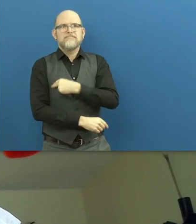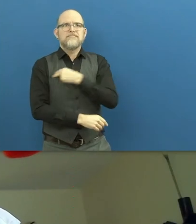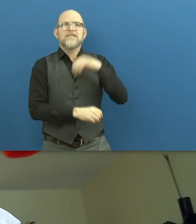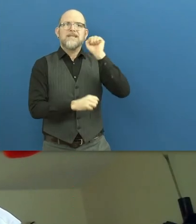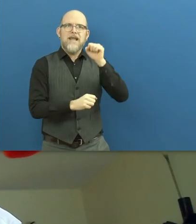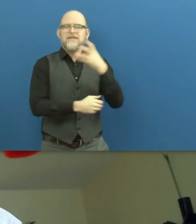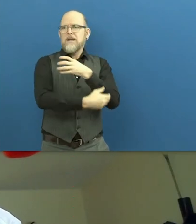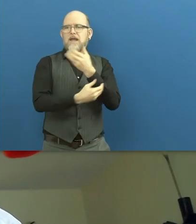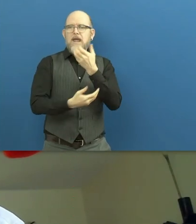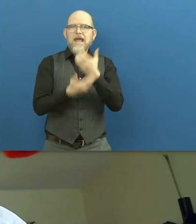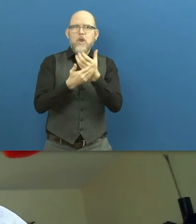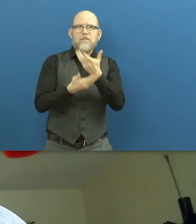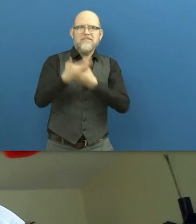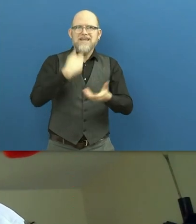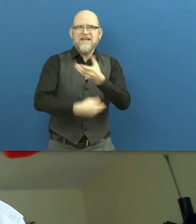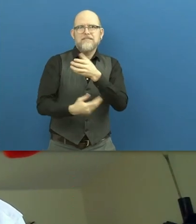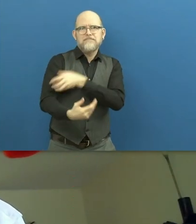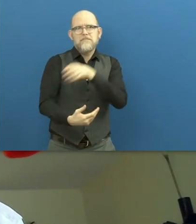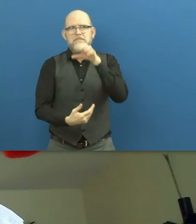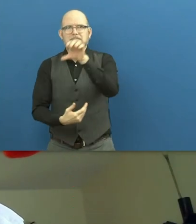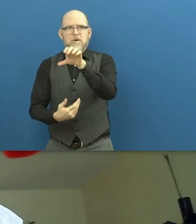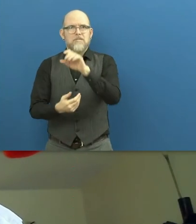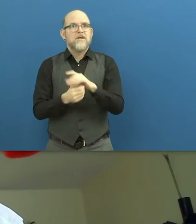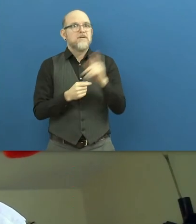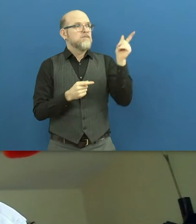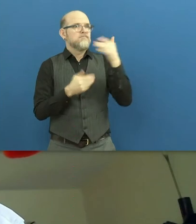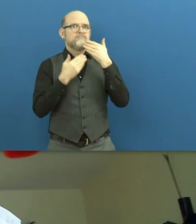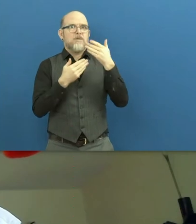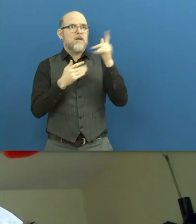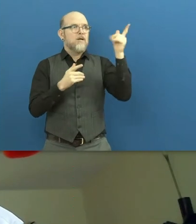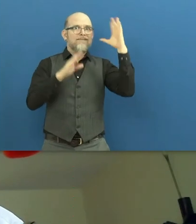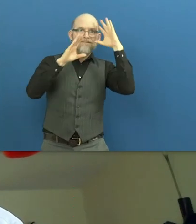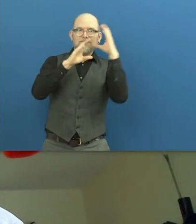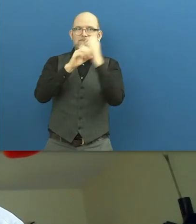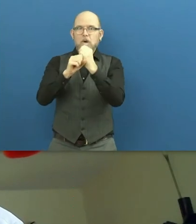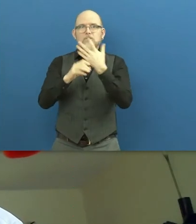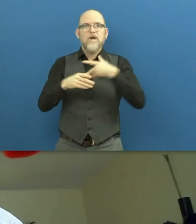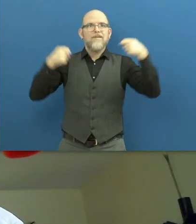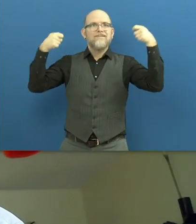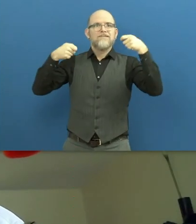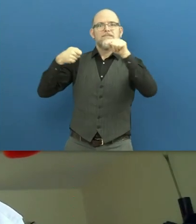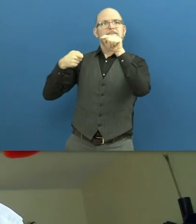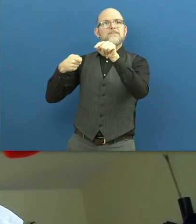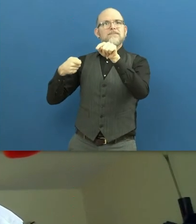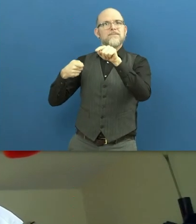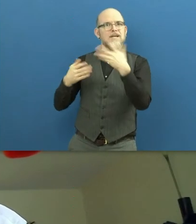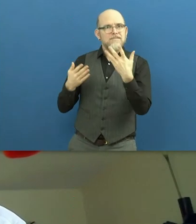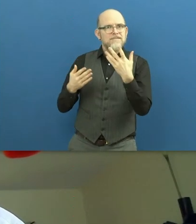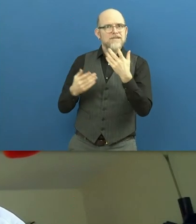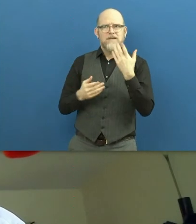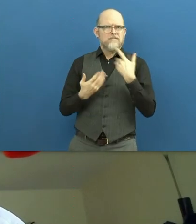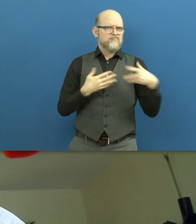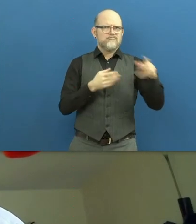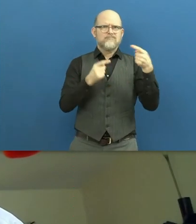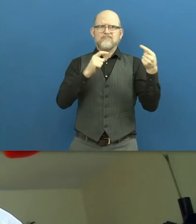economic empowerment. Thanks to this growing focus and donor interest, the discourse on